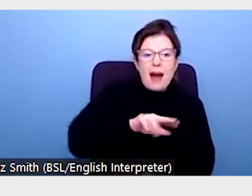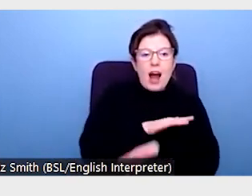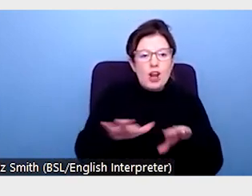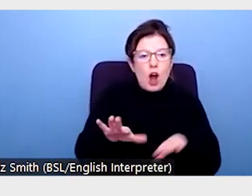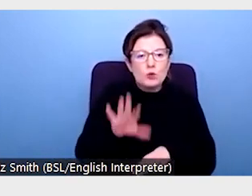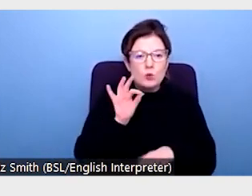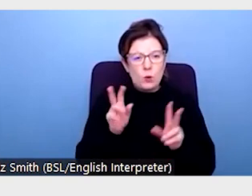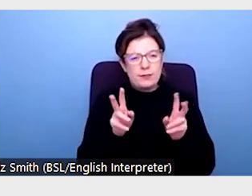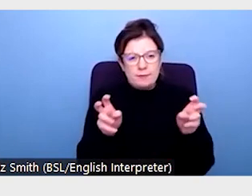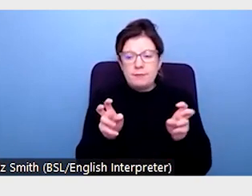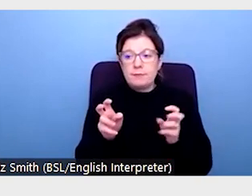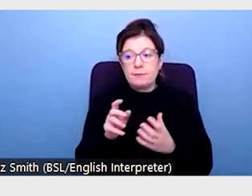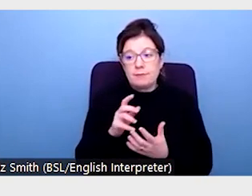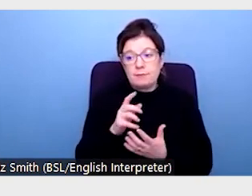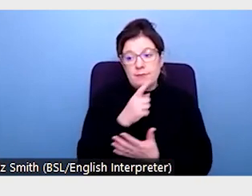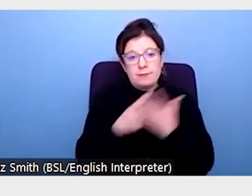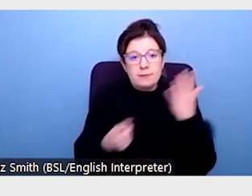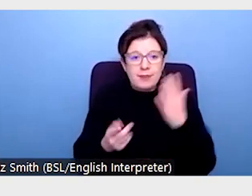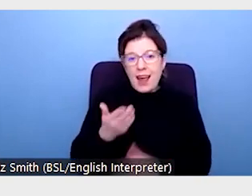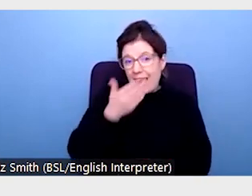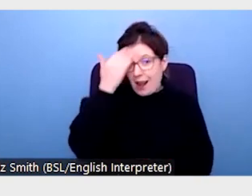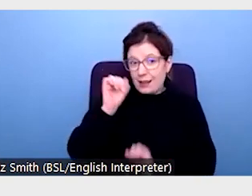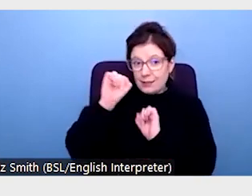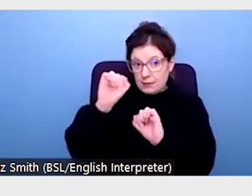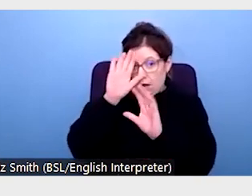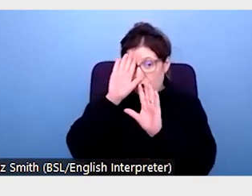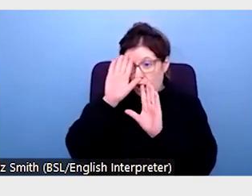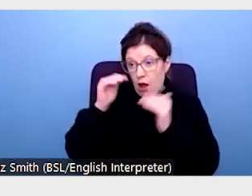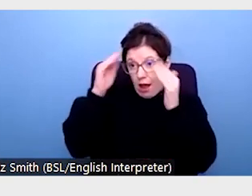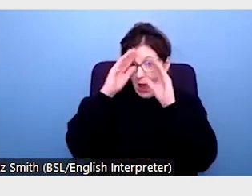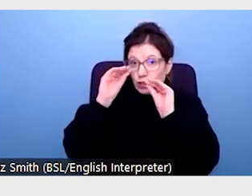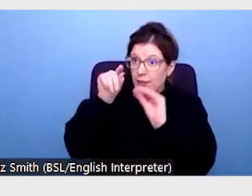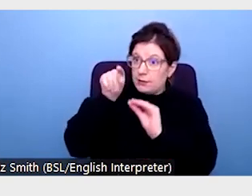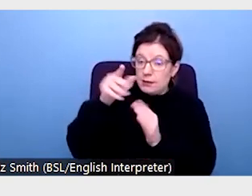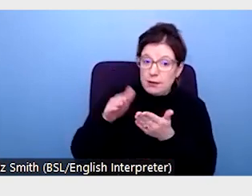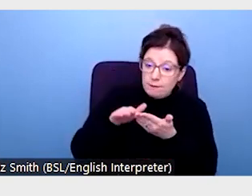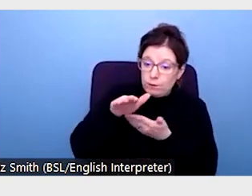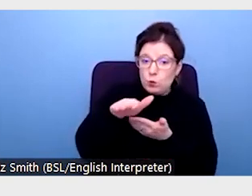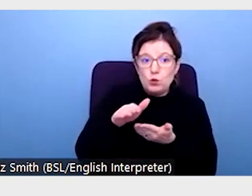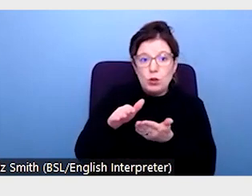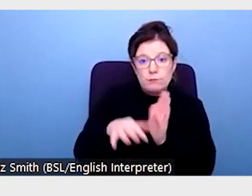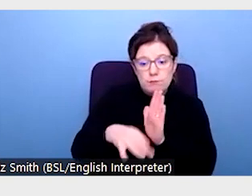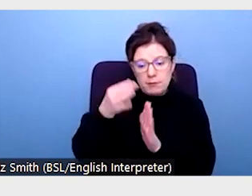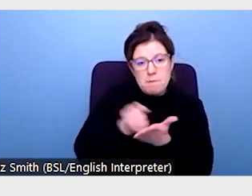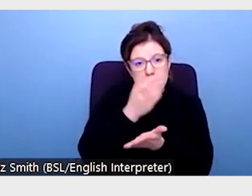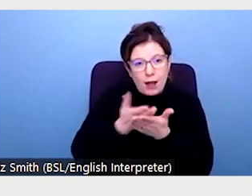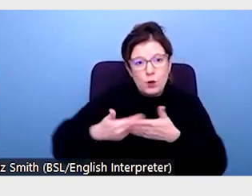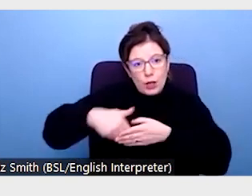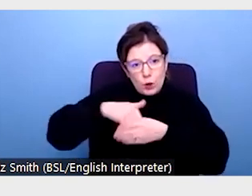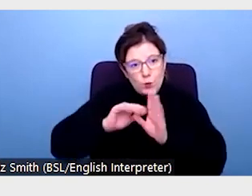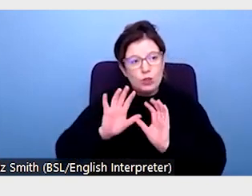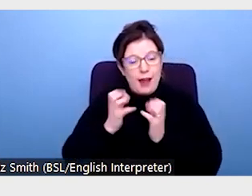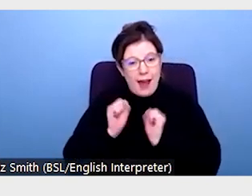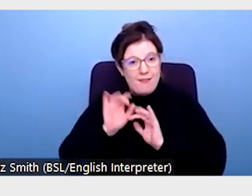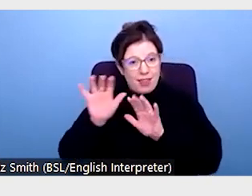presents five key lessons to guide higher education providers on how they can move forward toward a more inclusive higher education